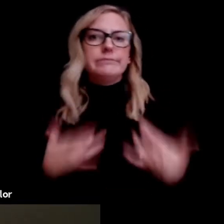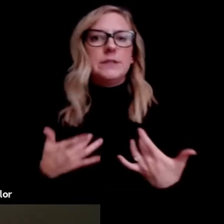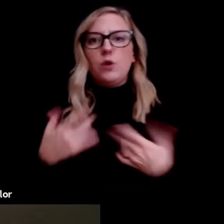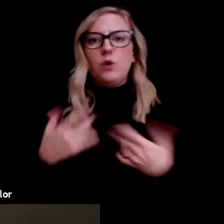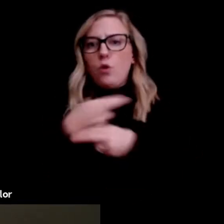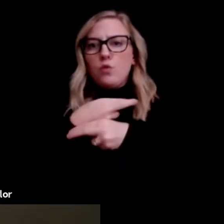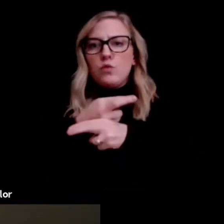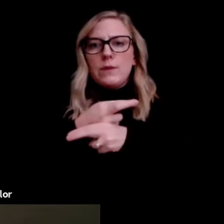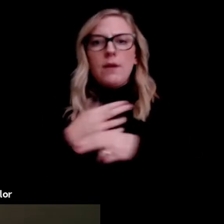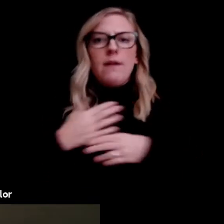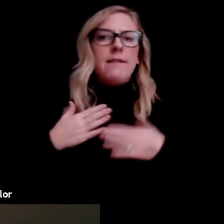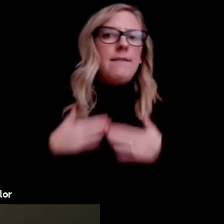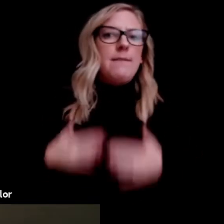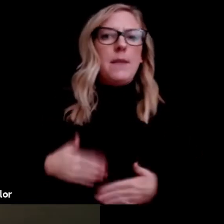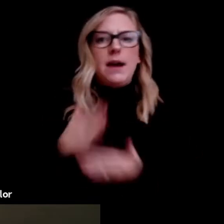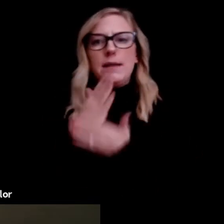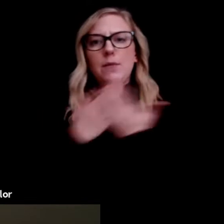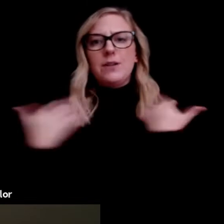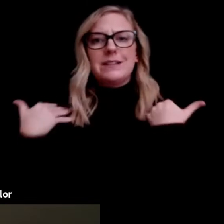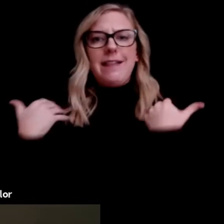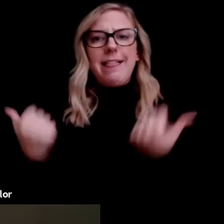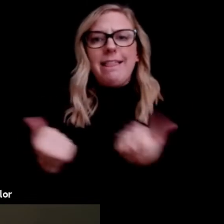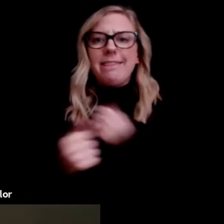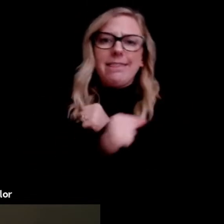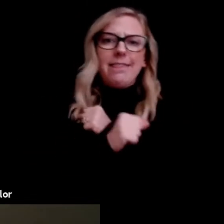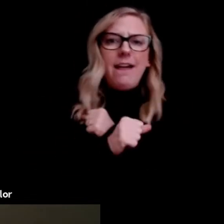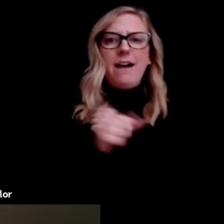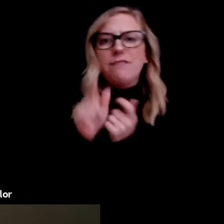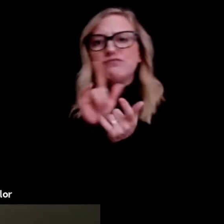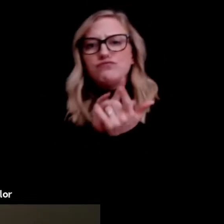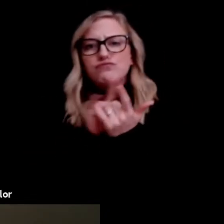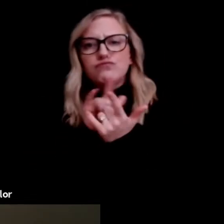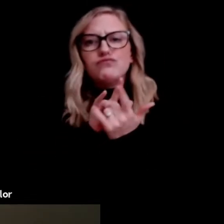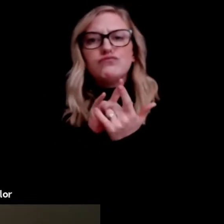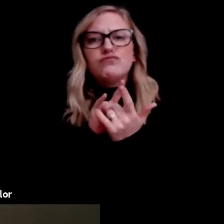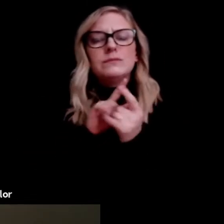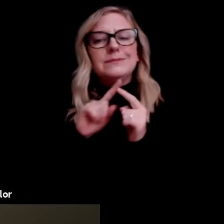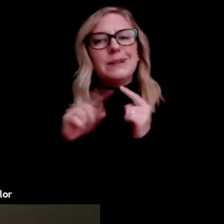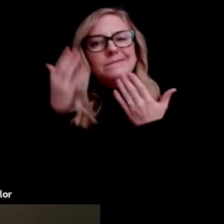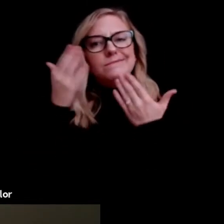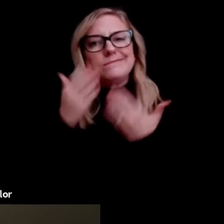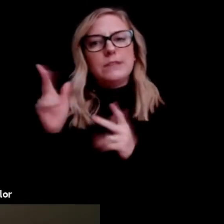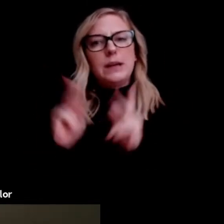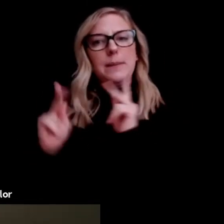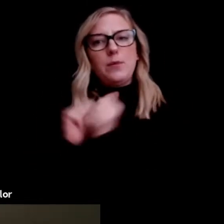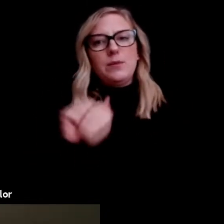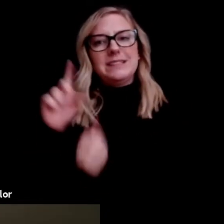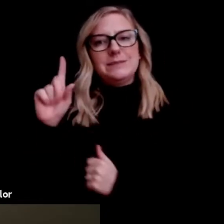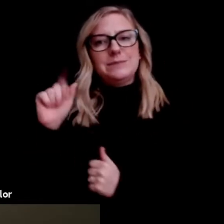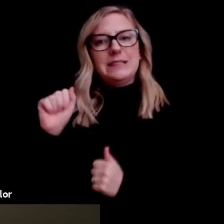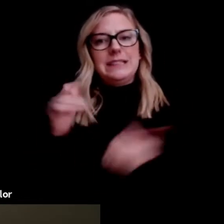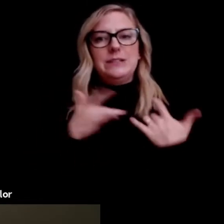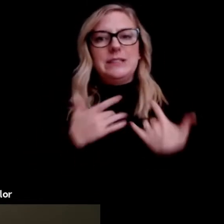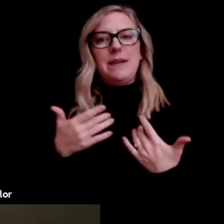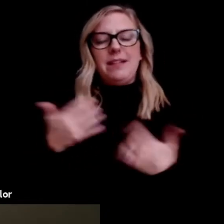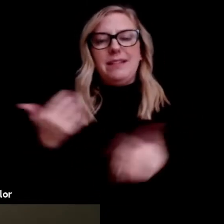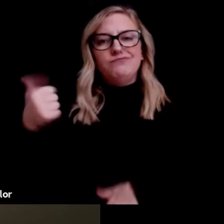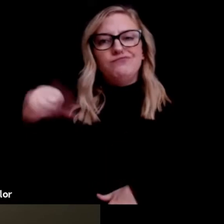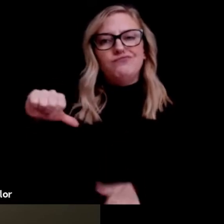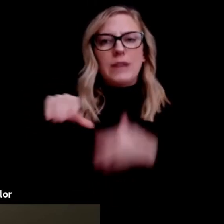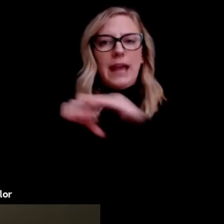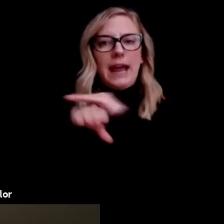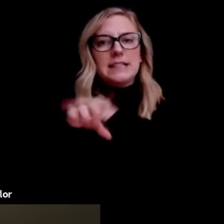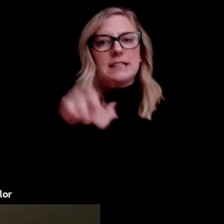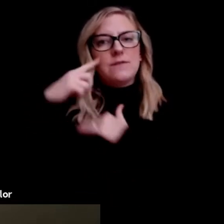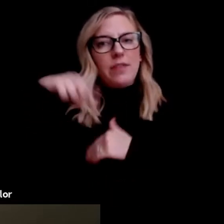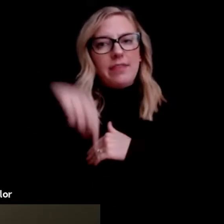parts and health. And unfortunately, people with disabilities are commonly denied access to this education,